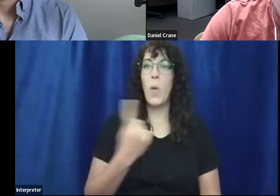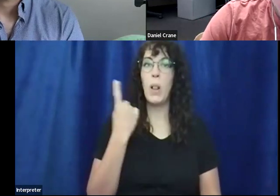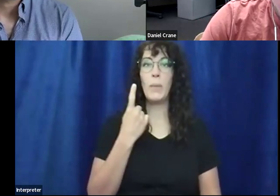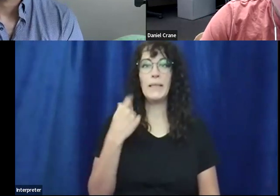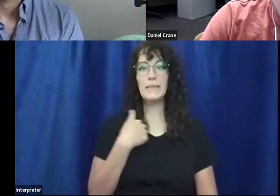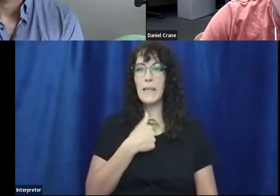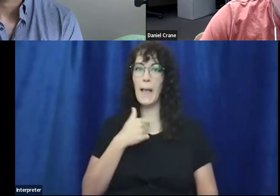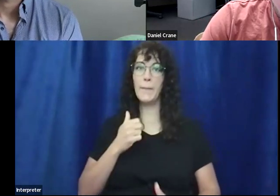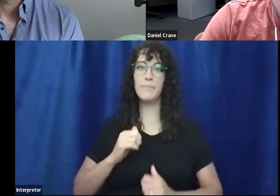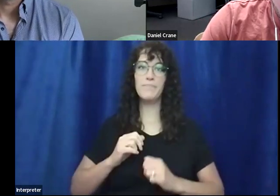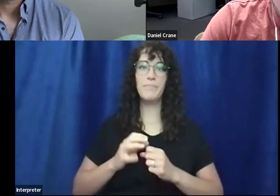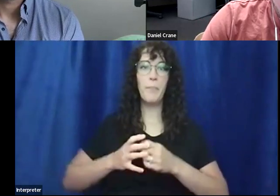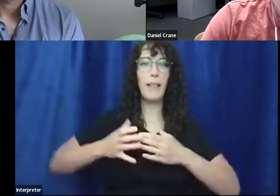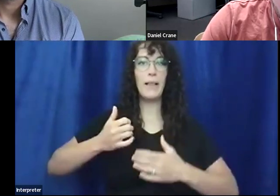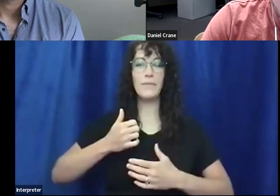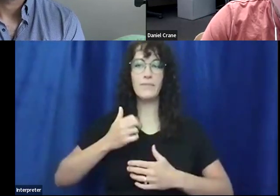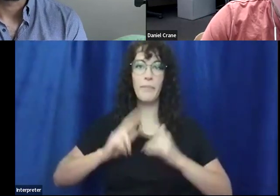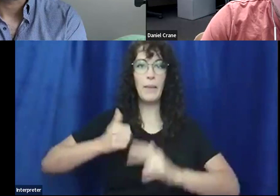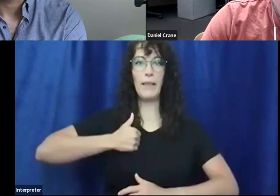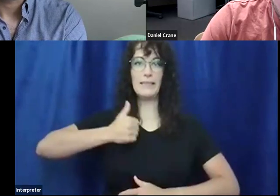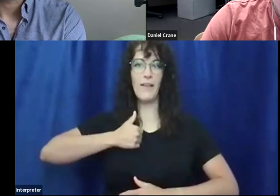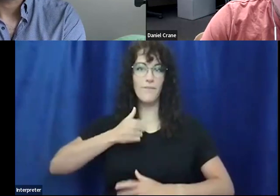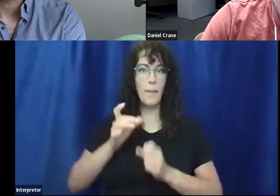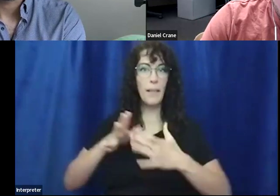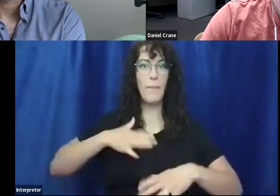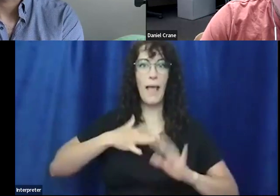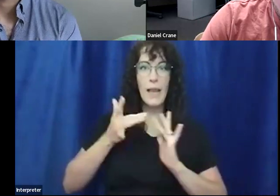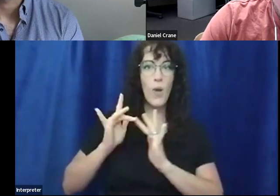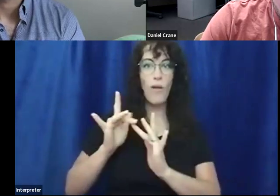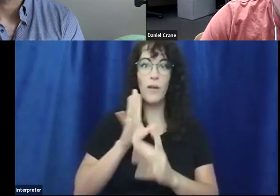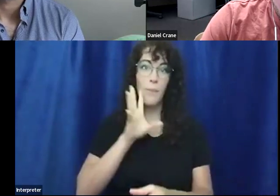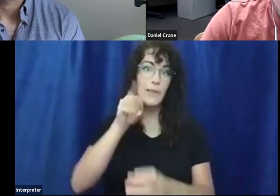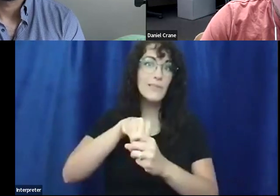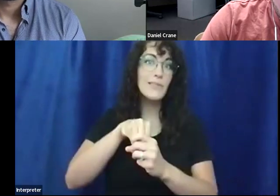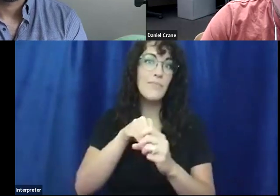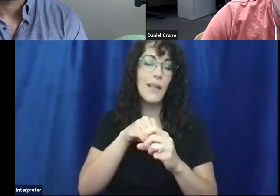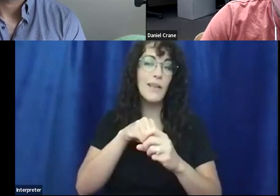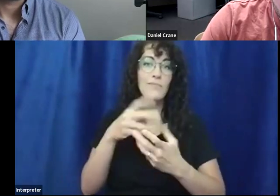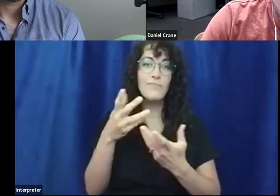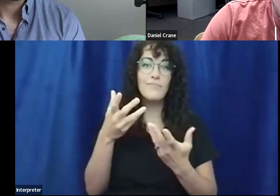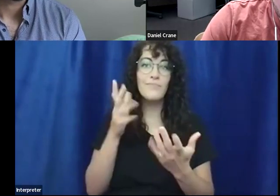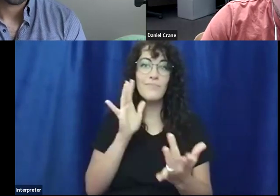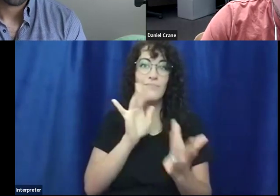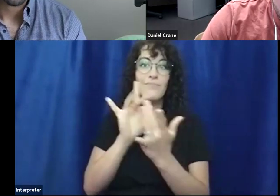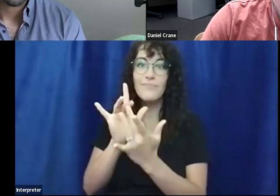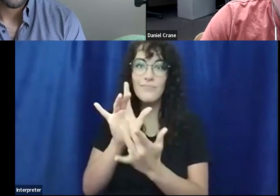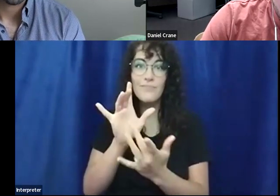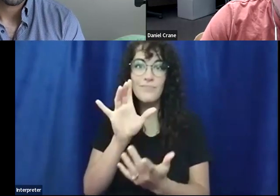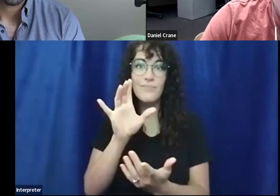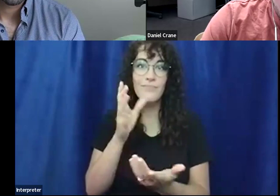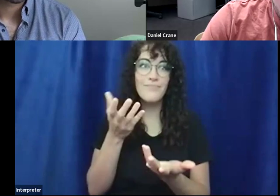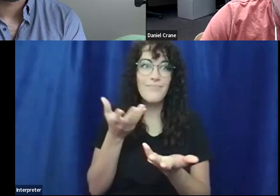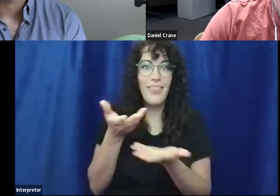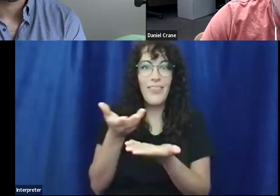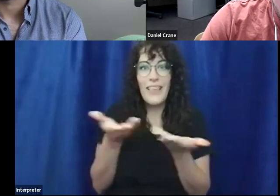on myself, working on my network and, uh, you know, participating in even platforms like this where, where I'm in, I'm in a position where I could